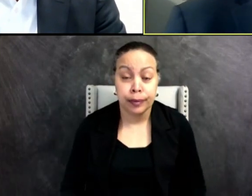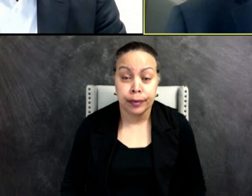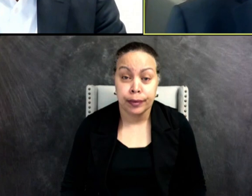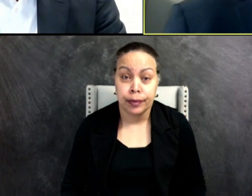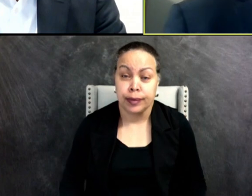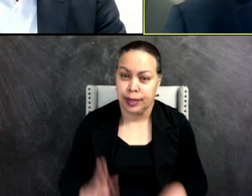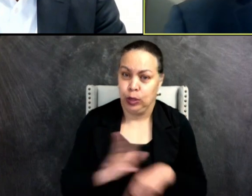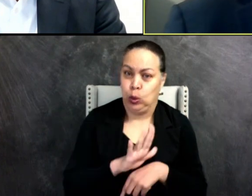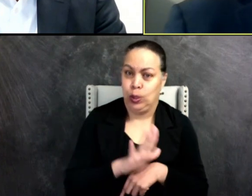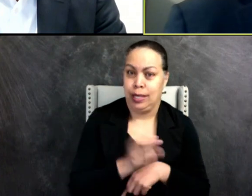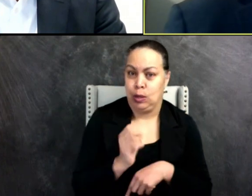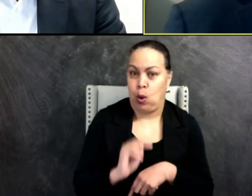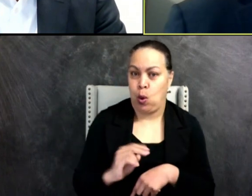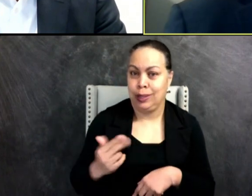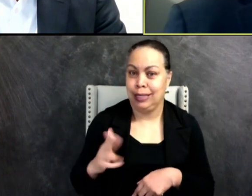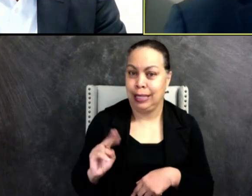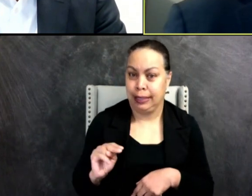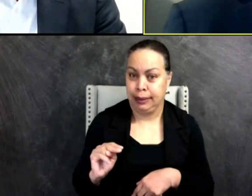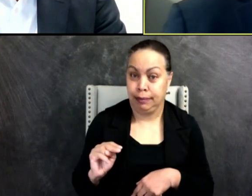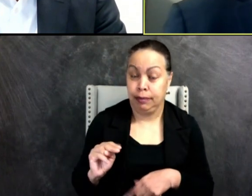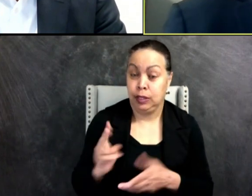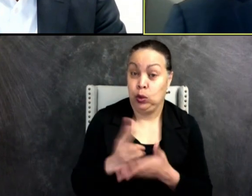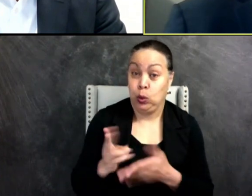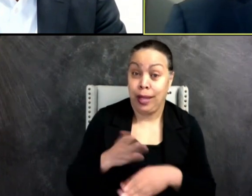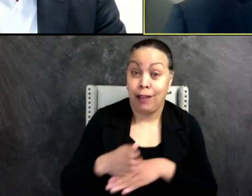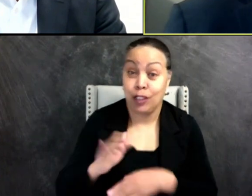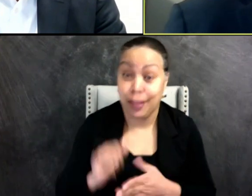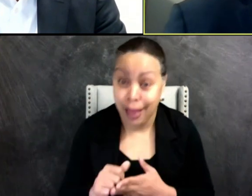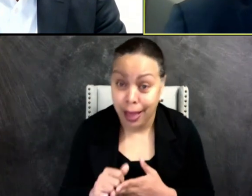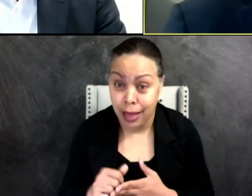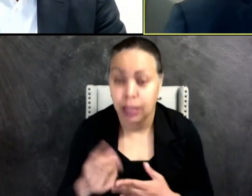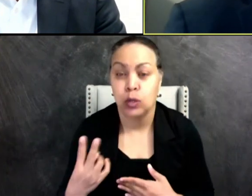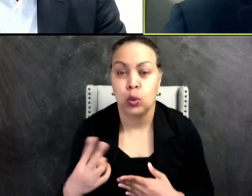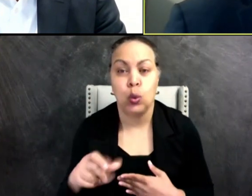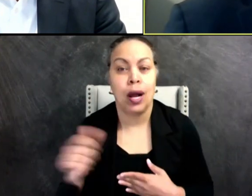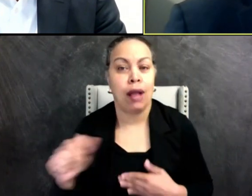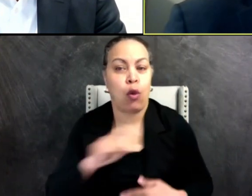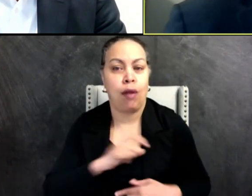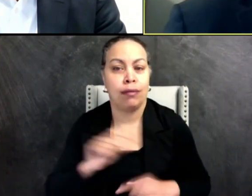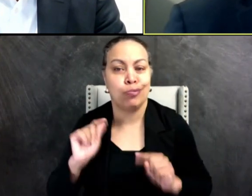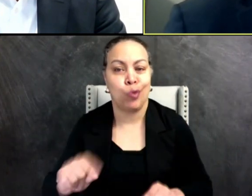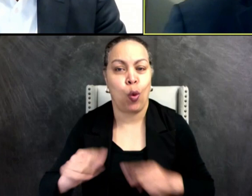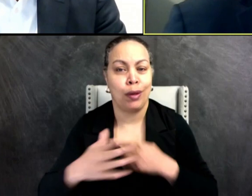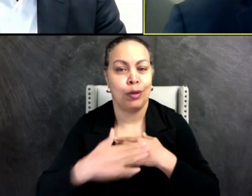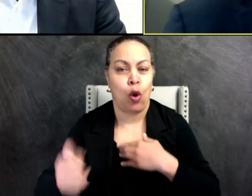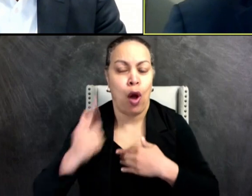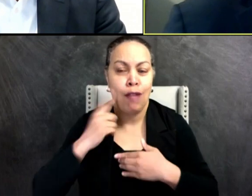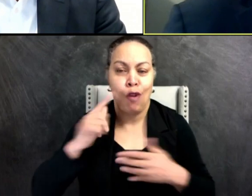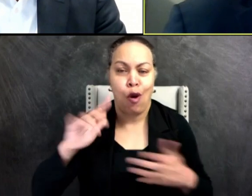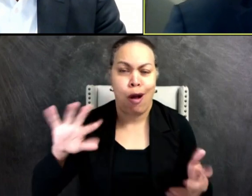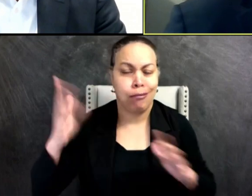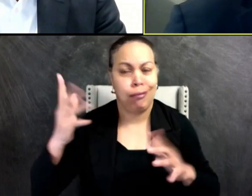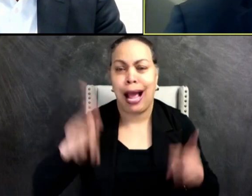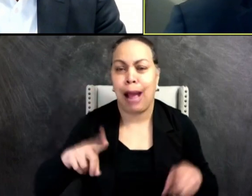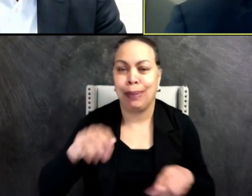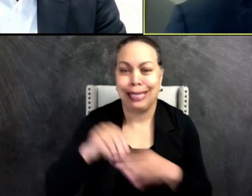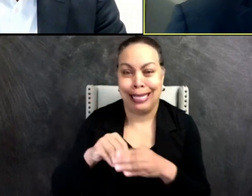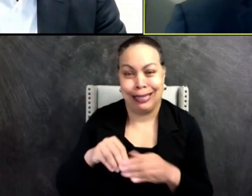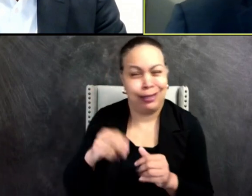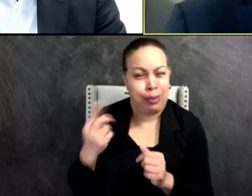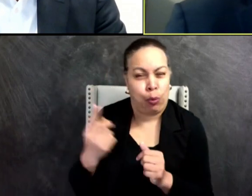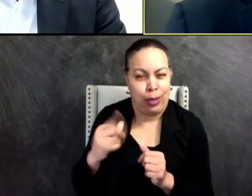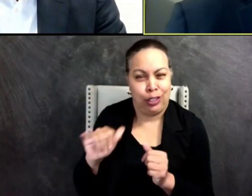Two weeks after that, two officers responding to a disturbance in a yard in Falmouth on a Friday